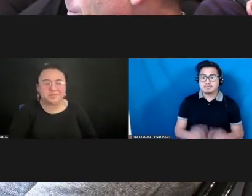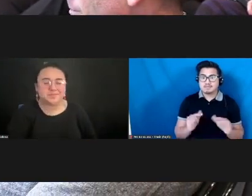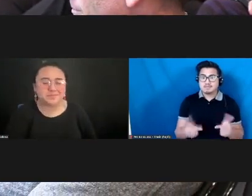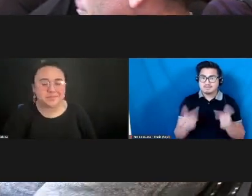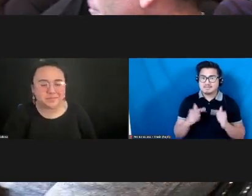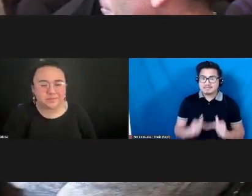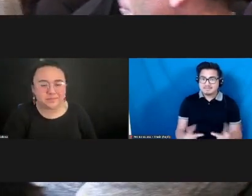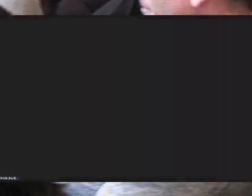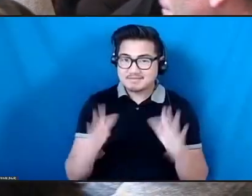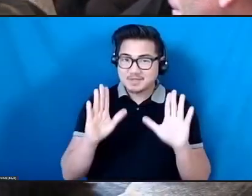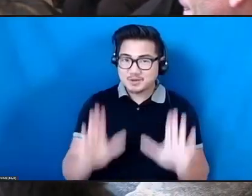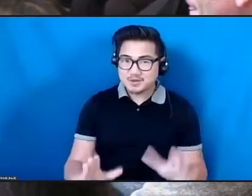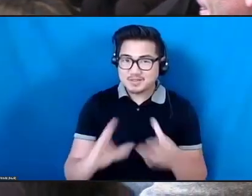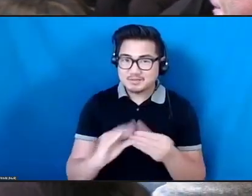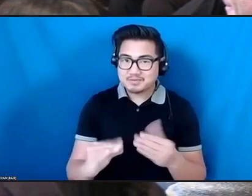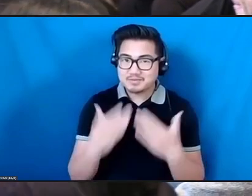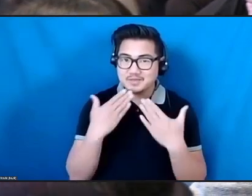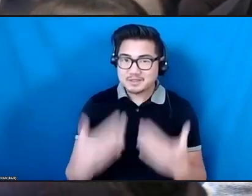Ronnie?